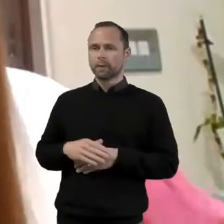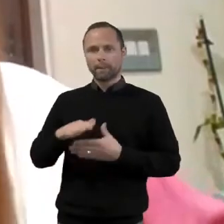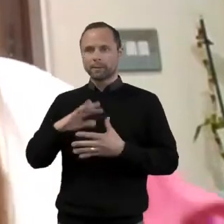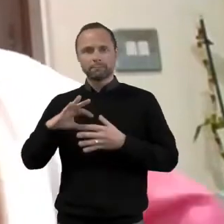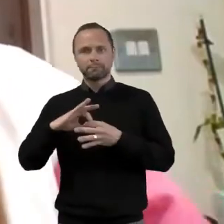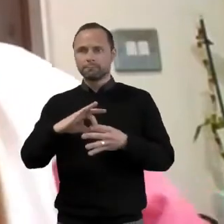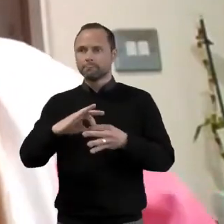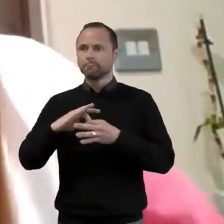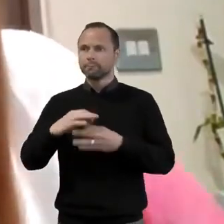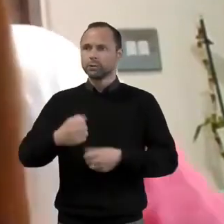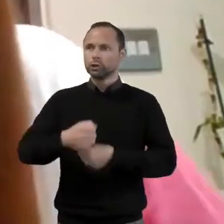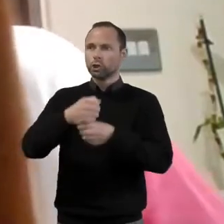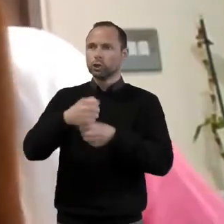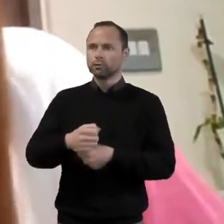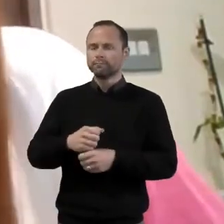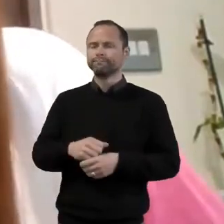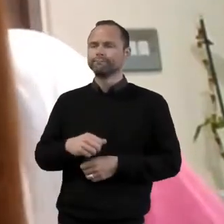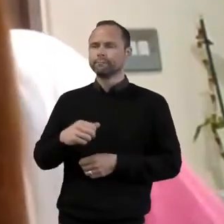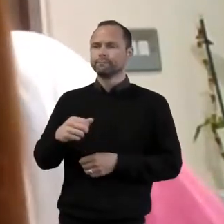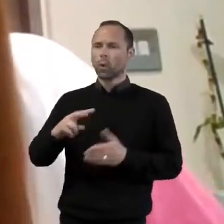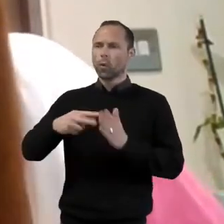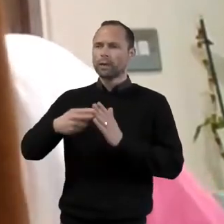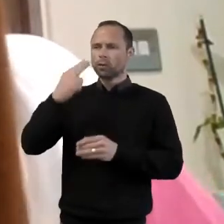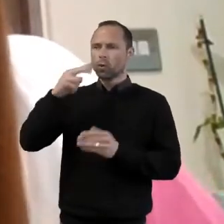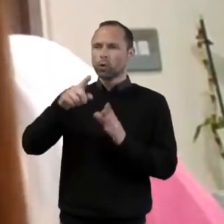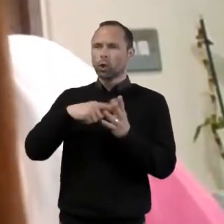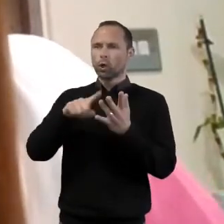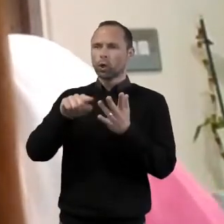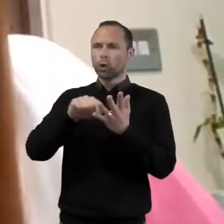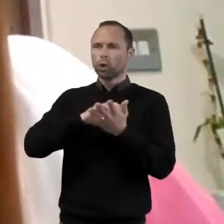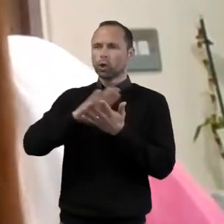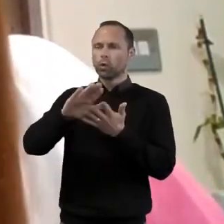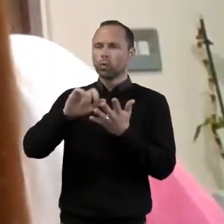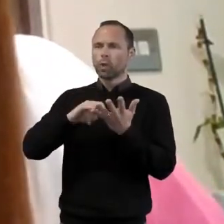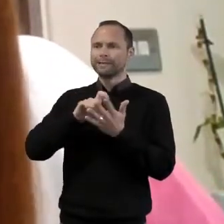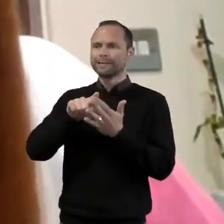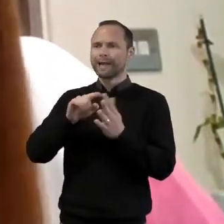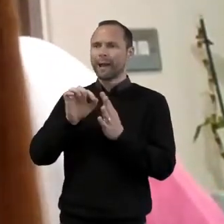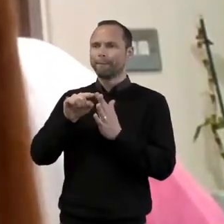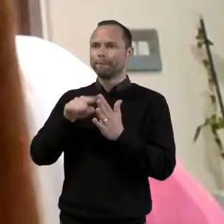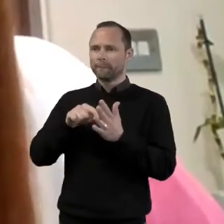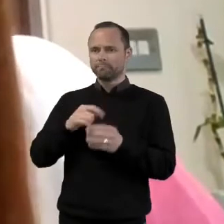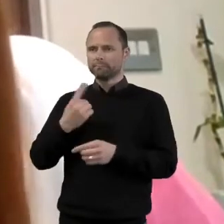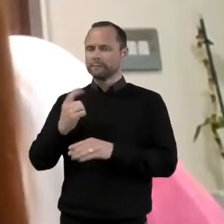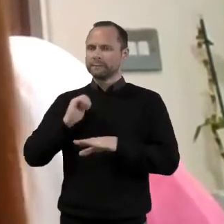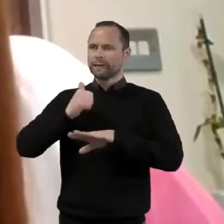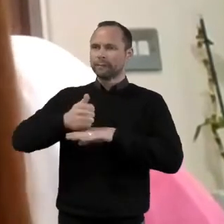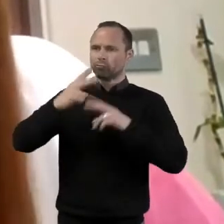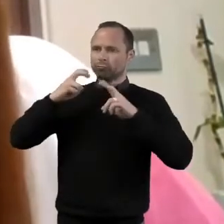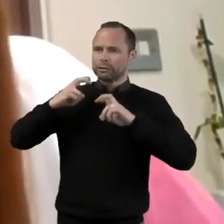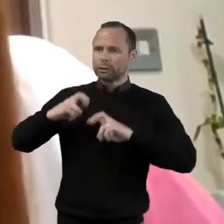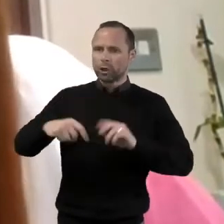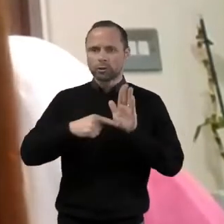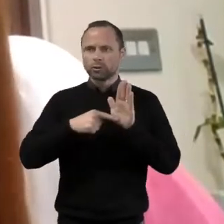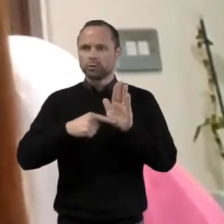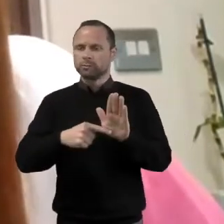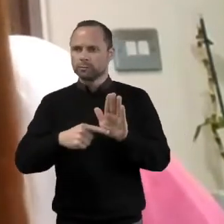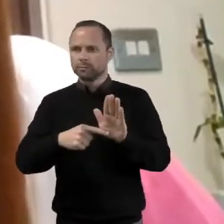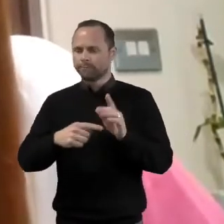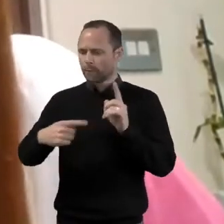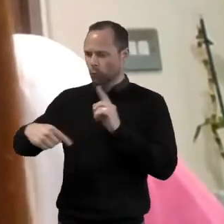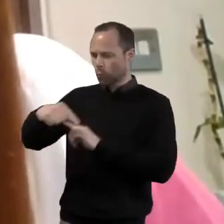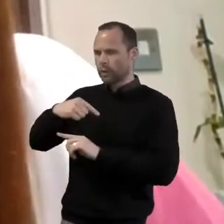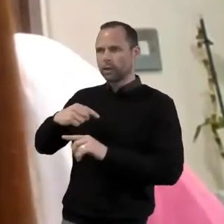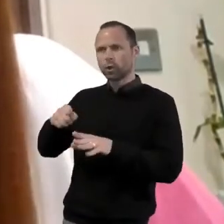Youthscape did some research which found lamenting and expressing grief and suffering to be quite low down in what we practice as youth